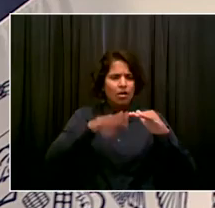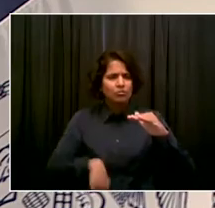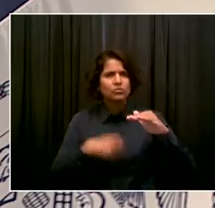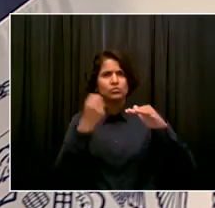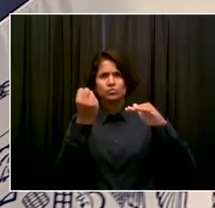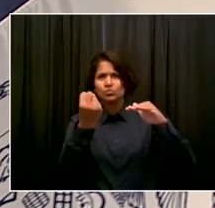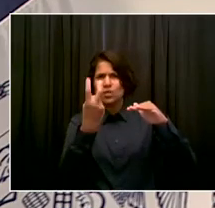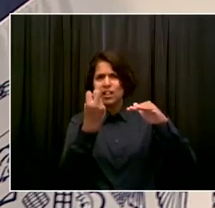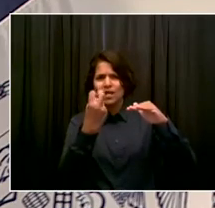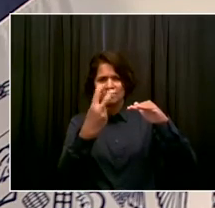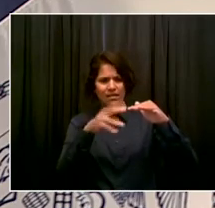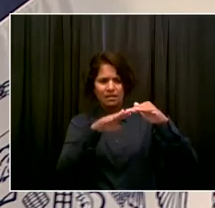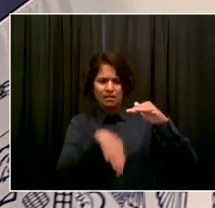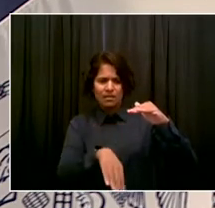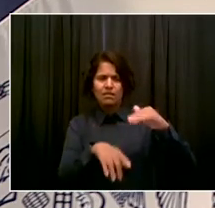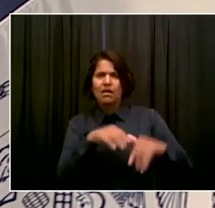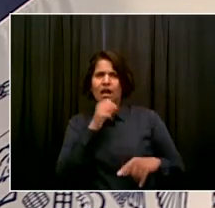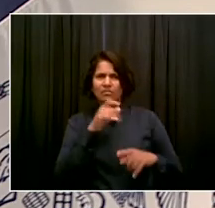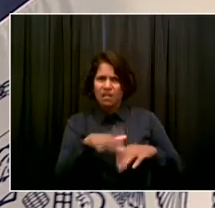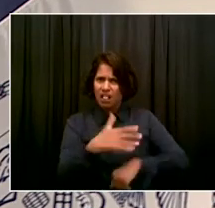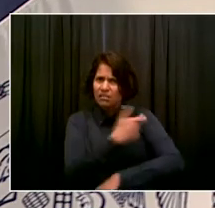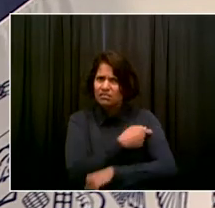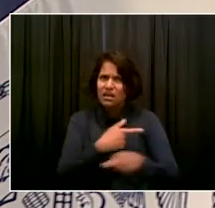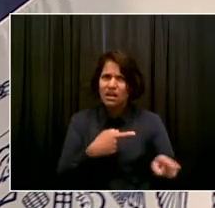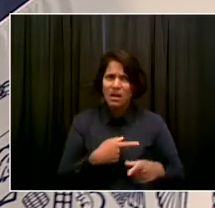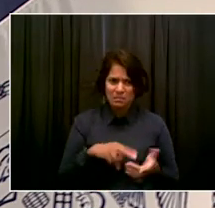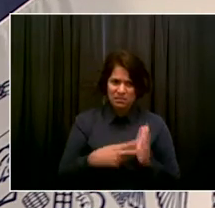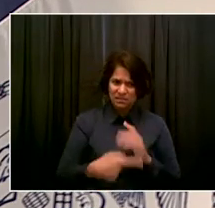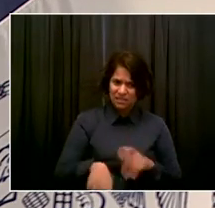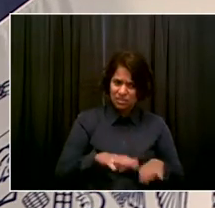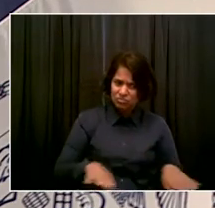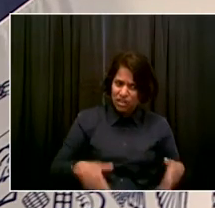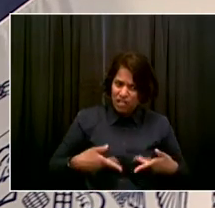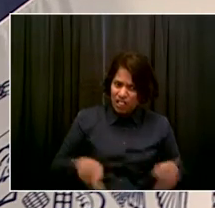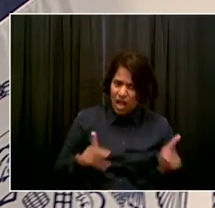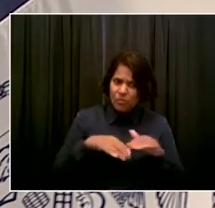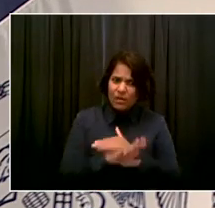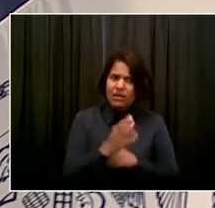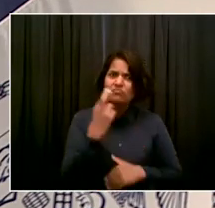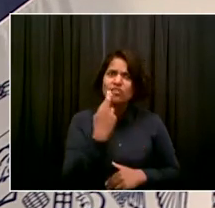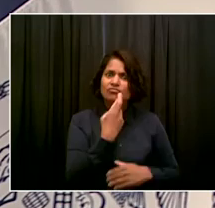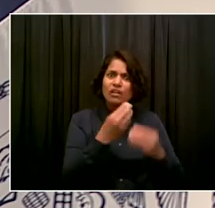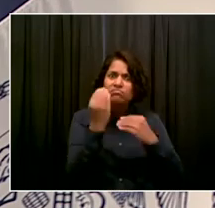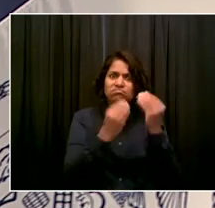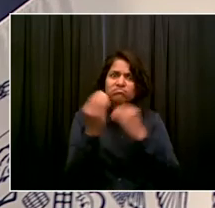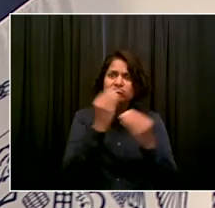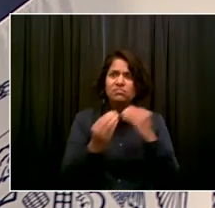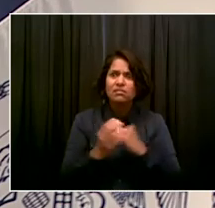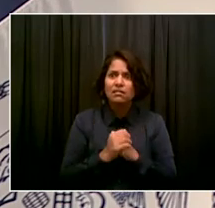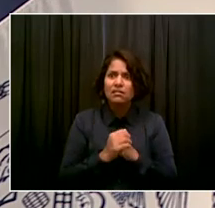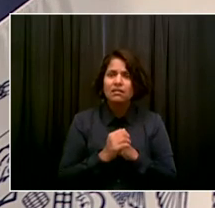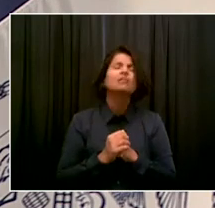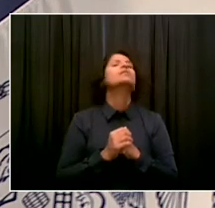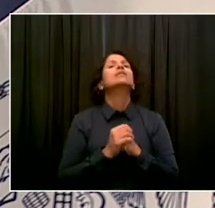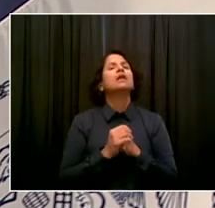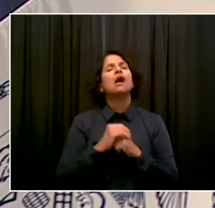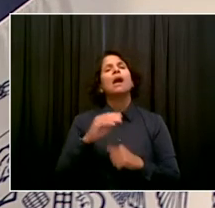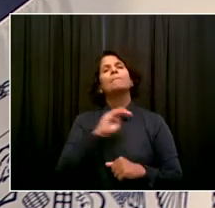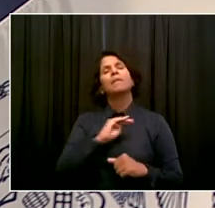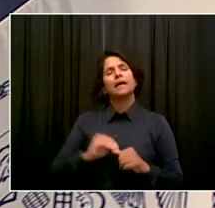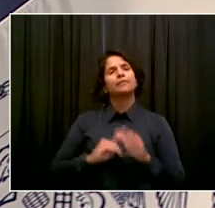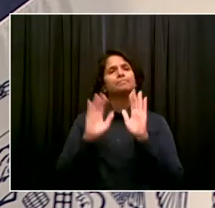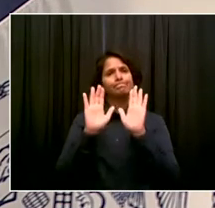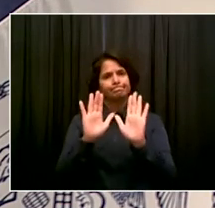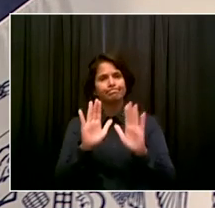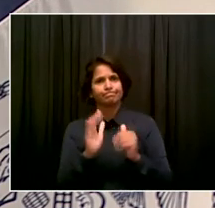Look, I'll start and I'll turn to Dr. Choksi. We're focusing on where we can have an impact and that's among those who